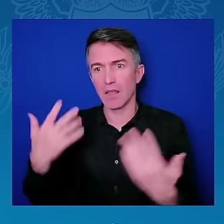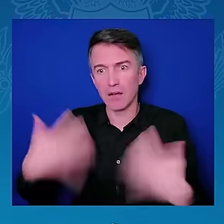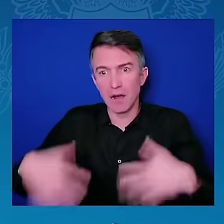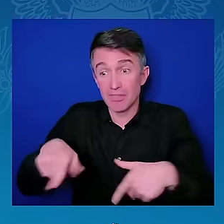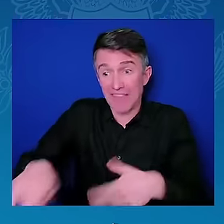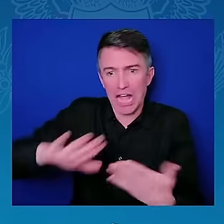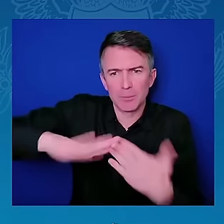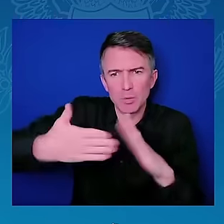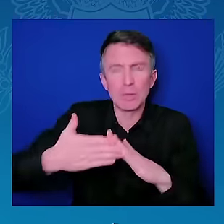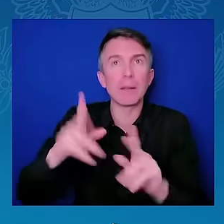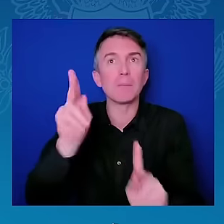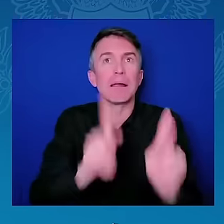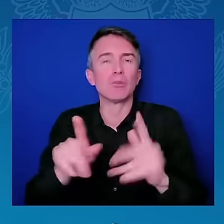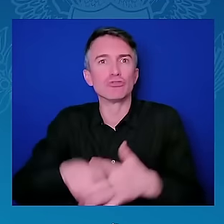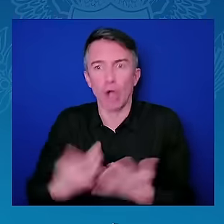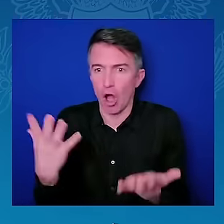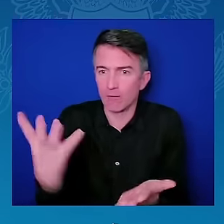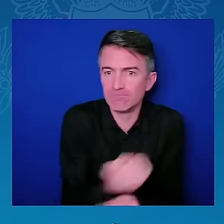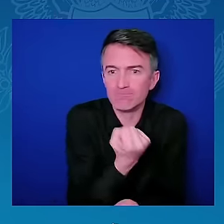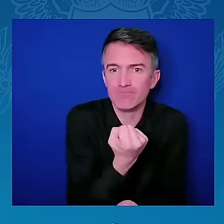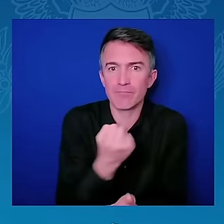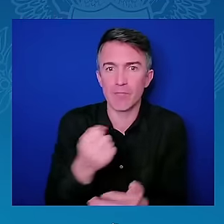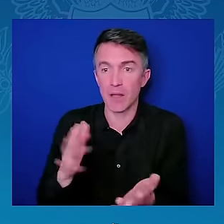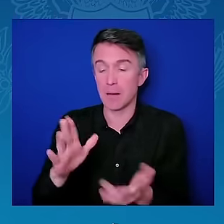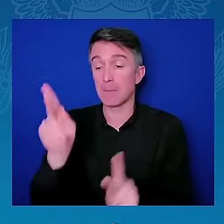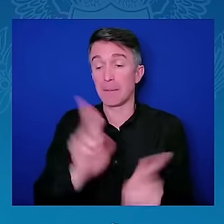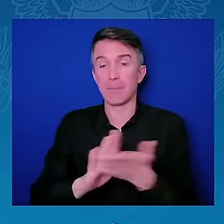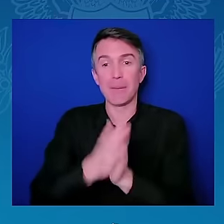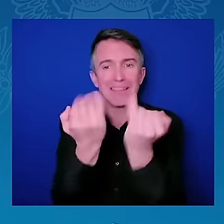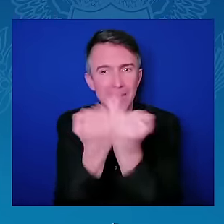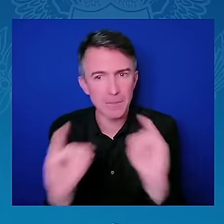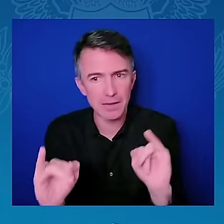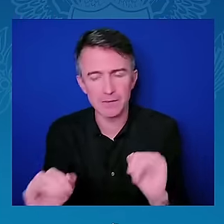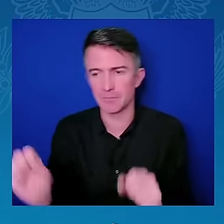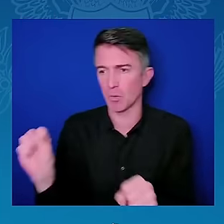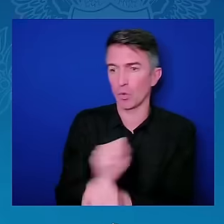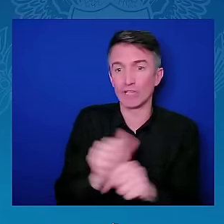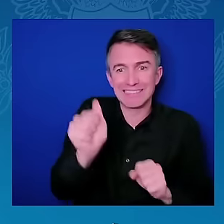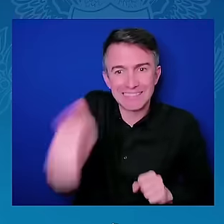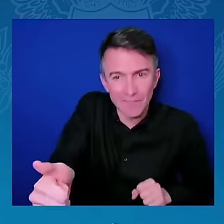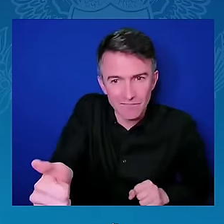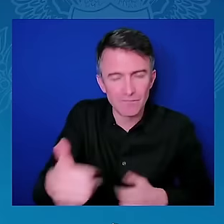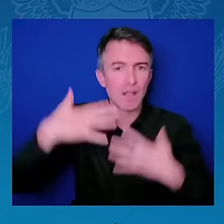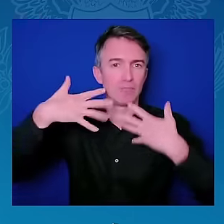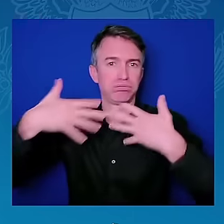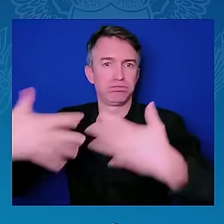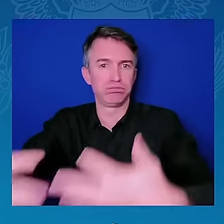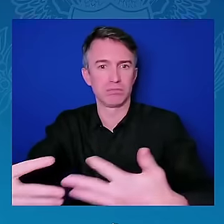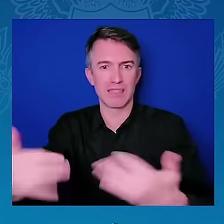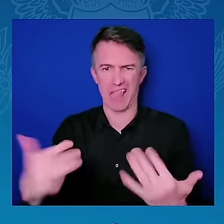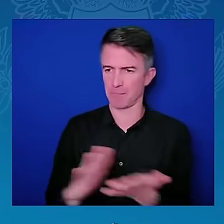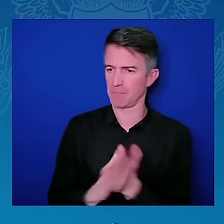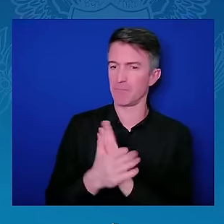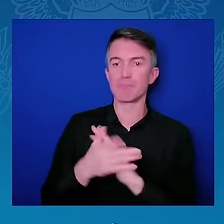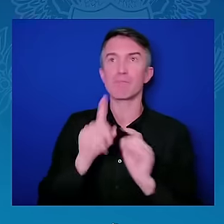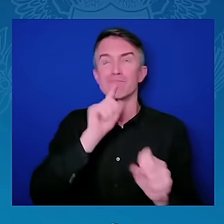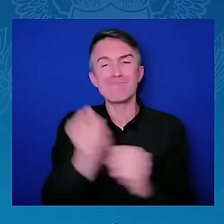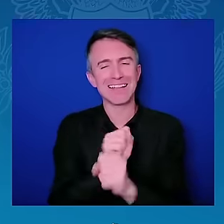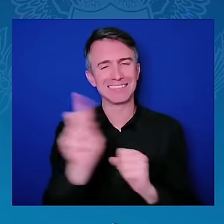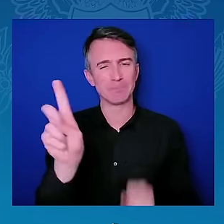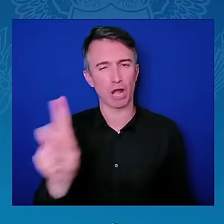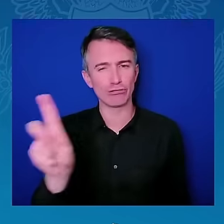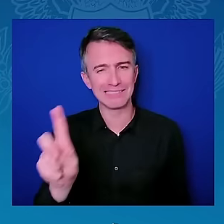these relationships around the globe, understanding that increasingly U.S. business is